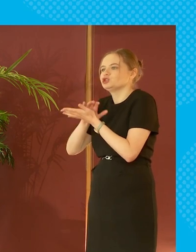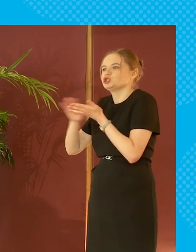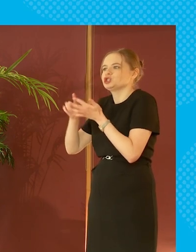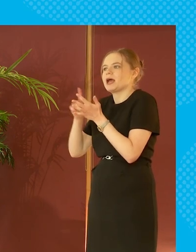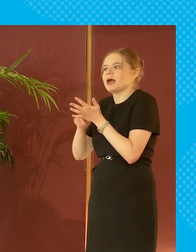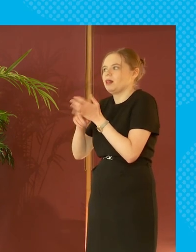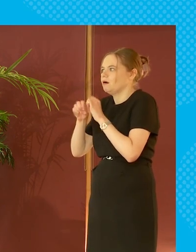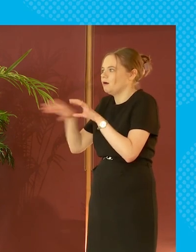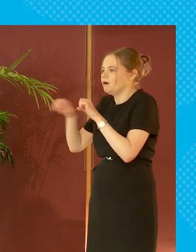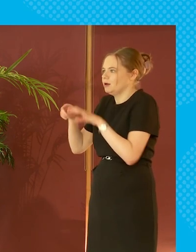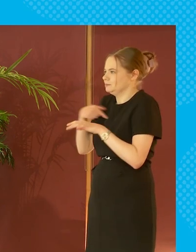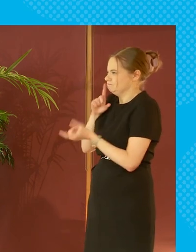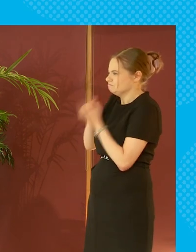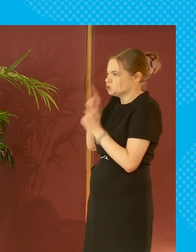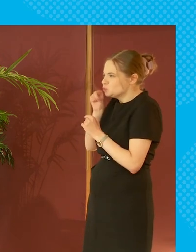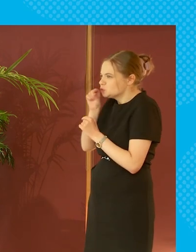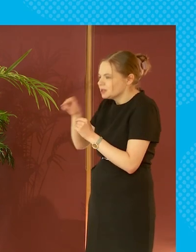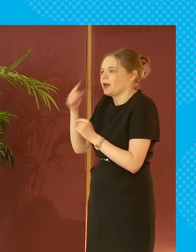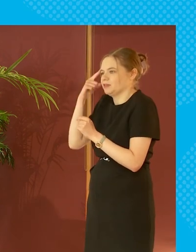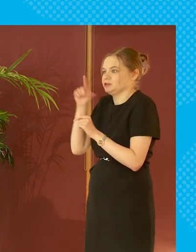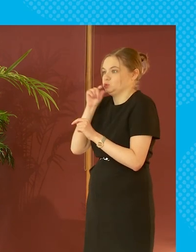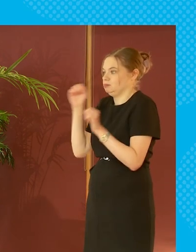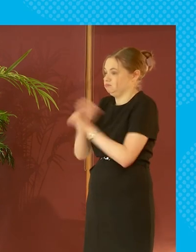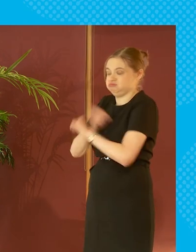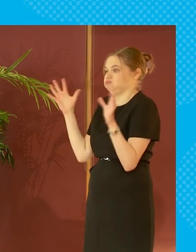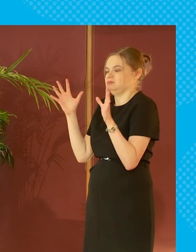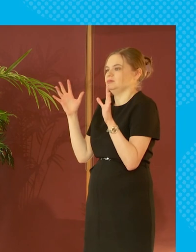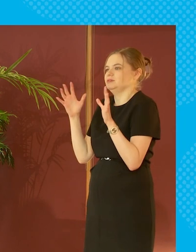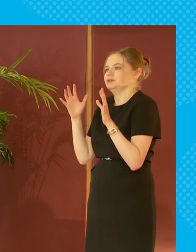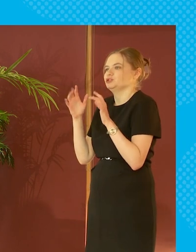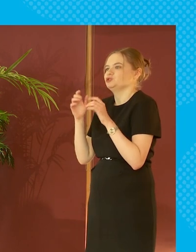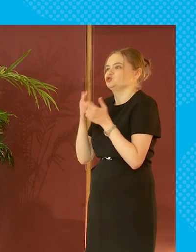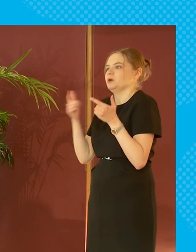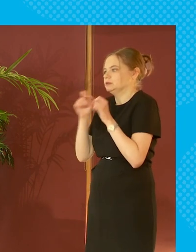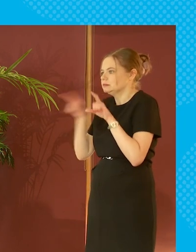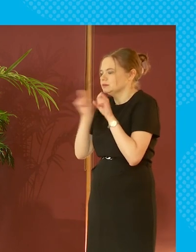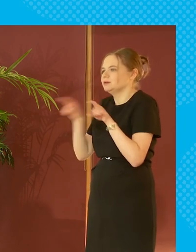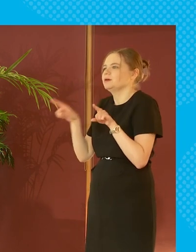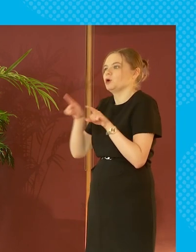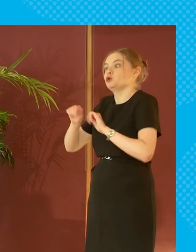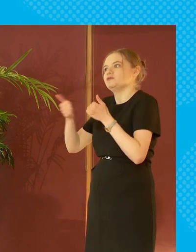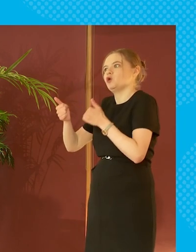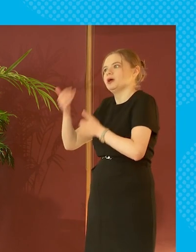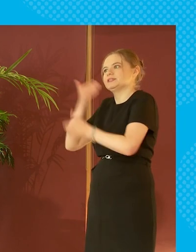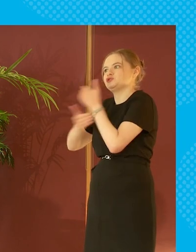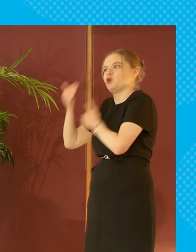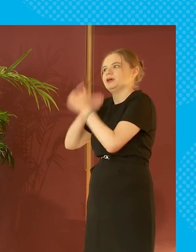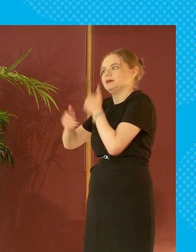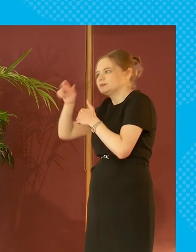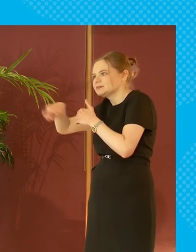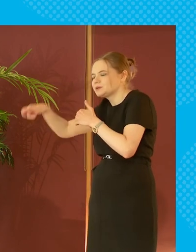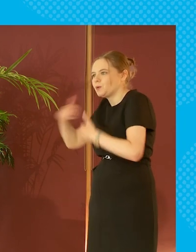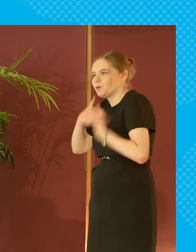i think this is really twitter will probably have exploded in itself after a while but these will be great for historians you can go